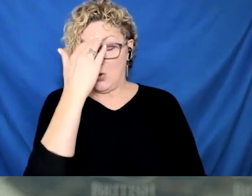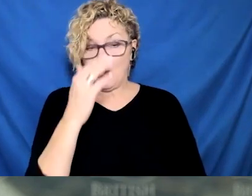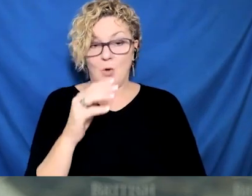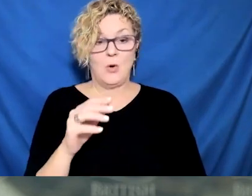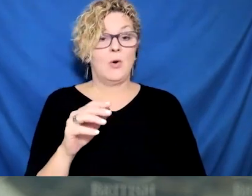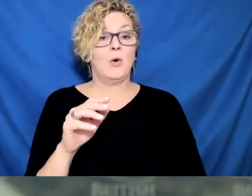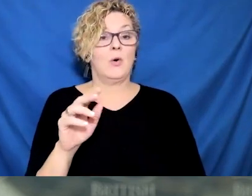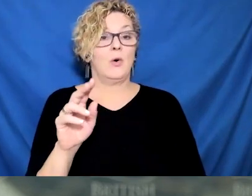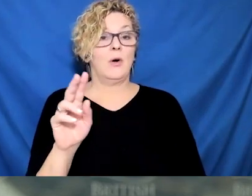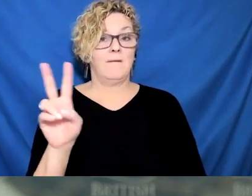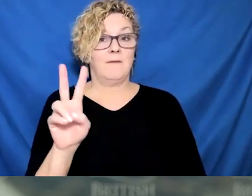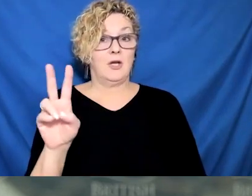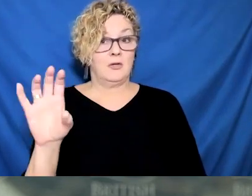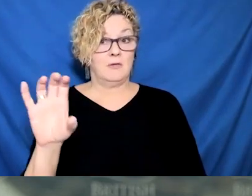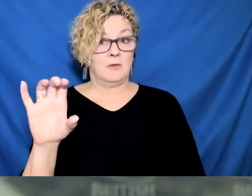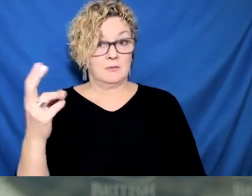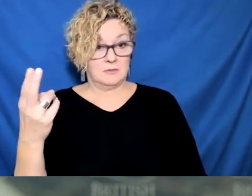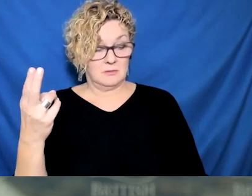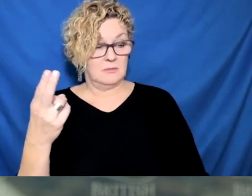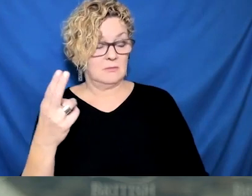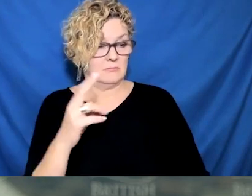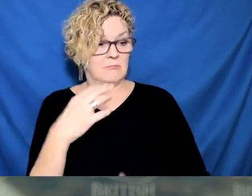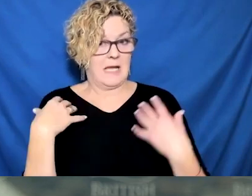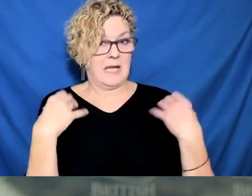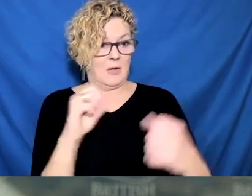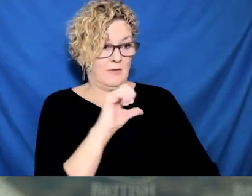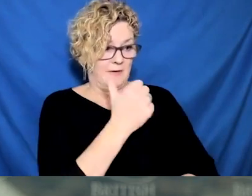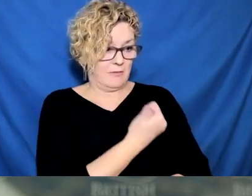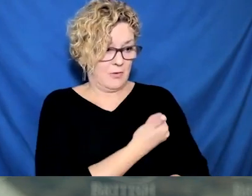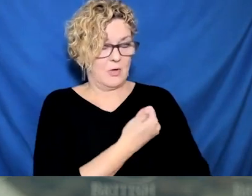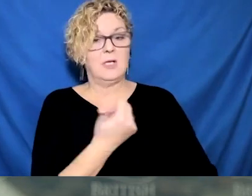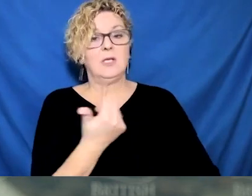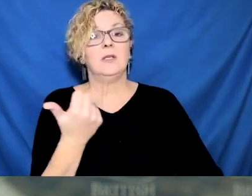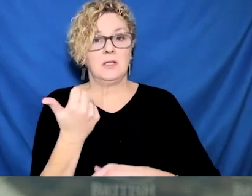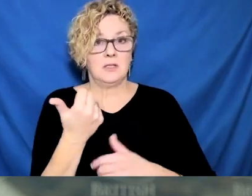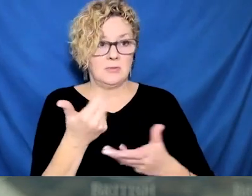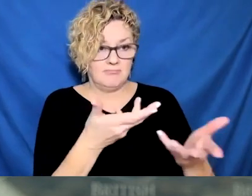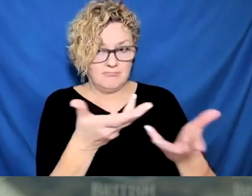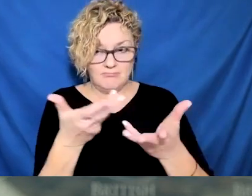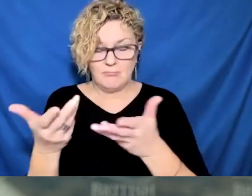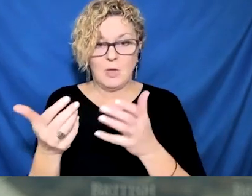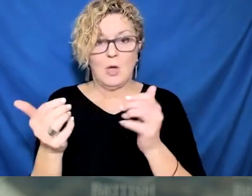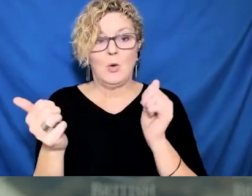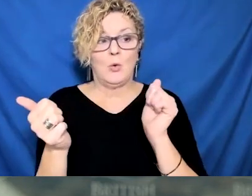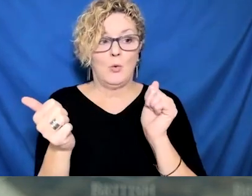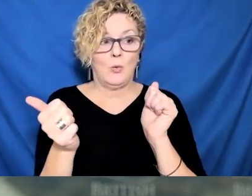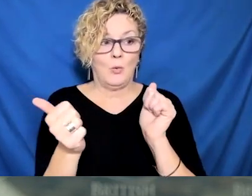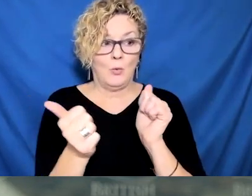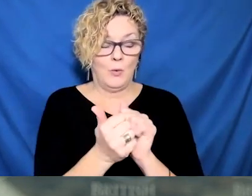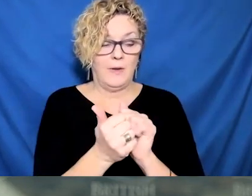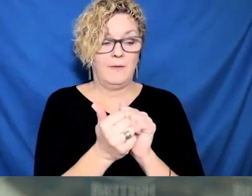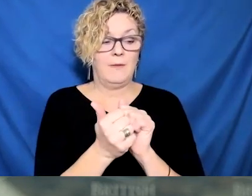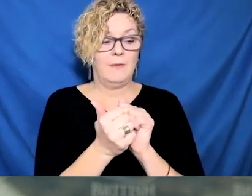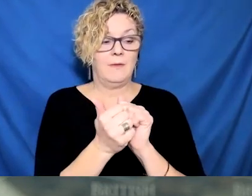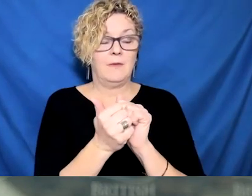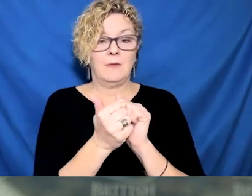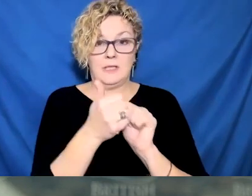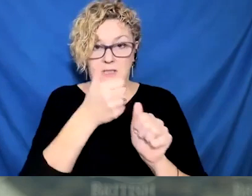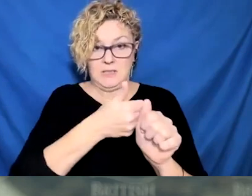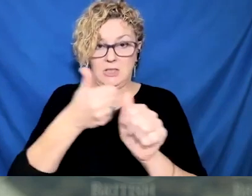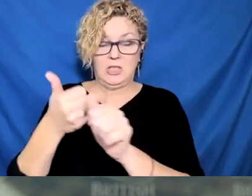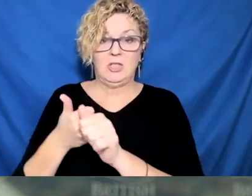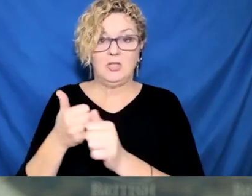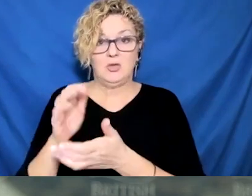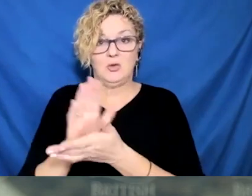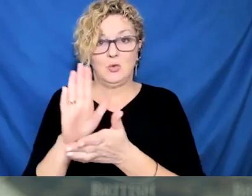there's very significant variations that Vancouver Coastal Health, the Health Authority that West Vancouver is in, has a relatively high rate of